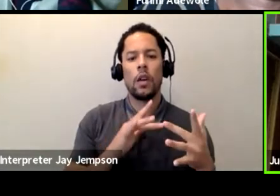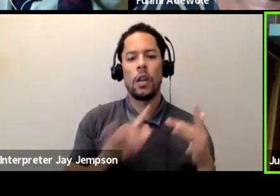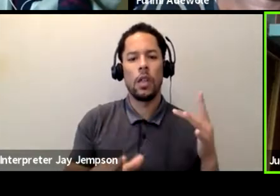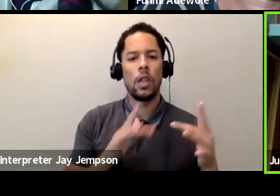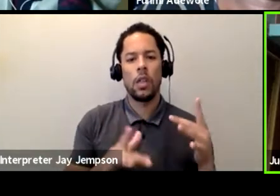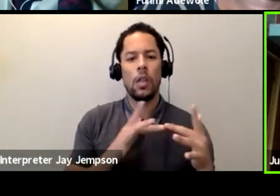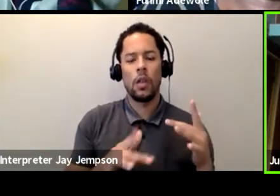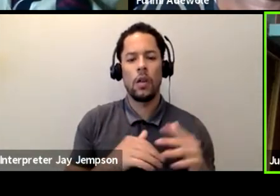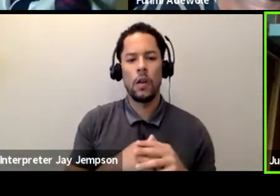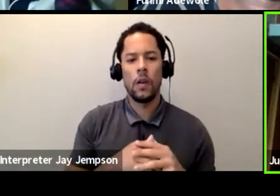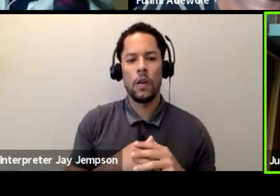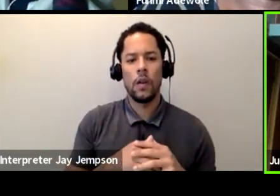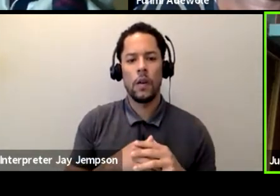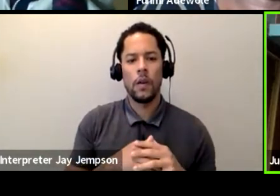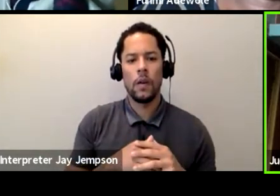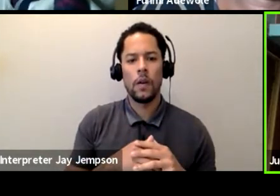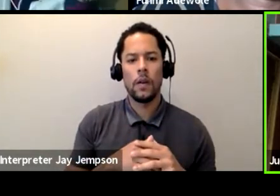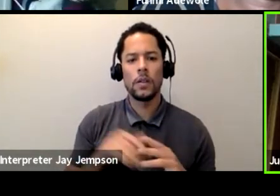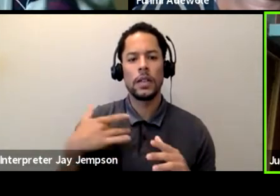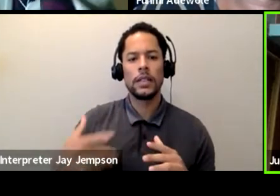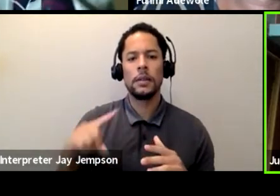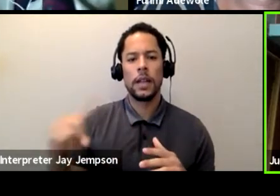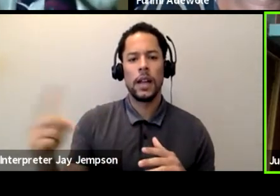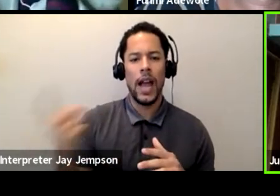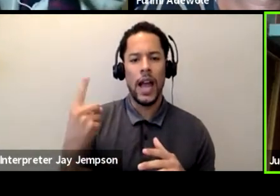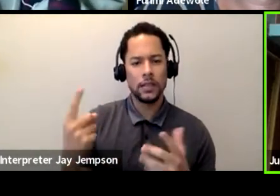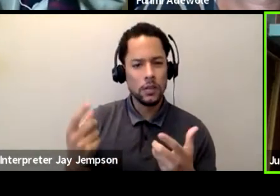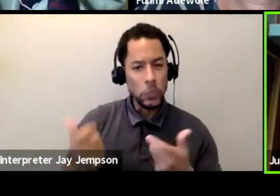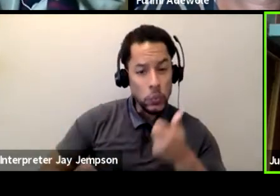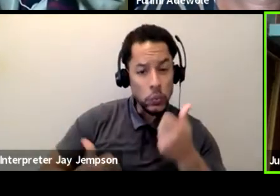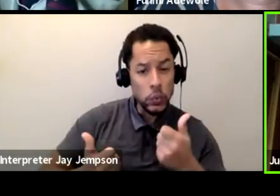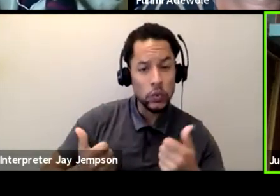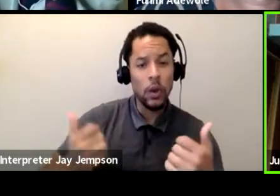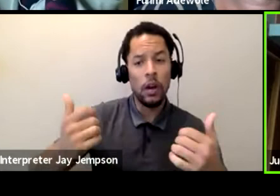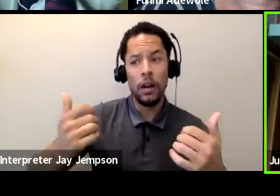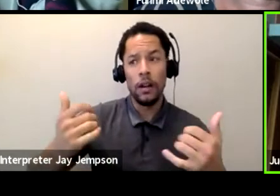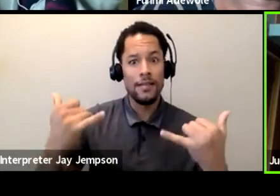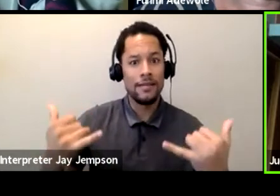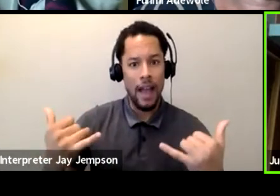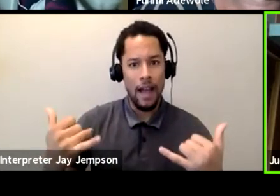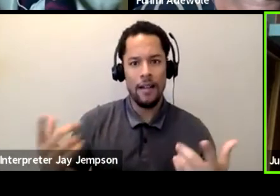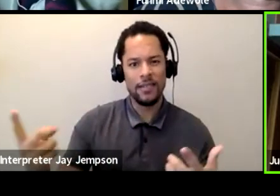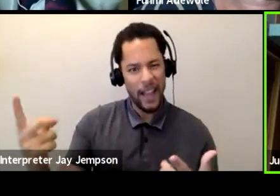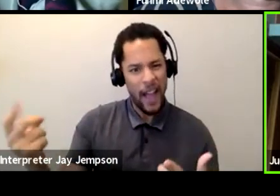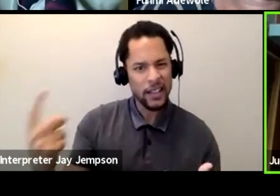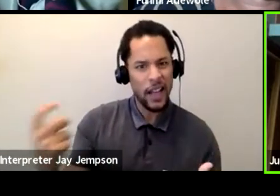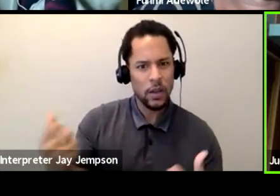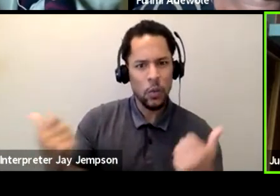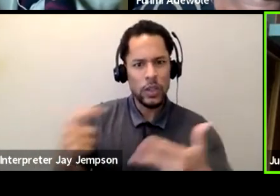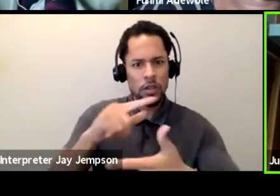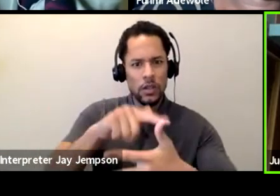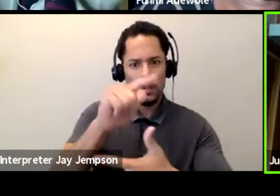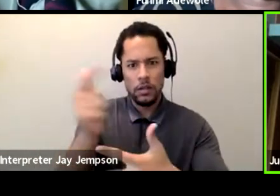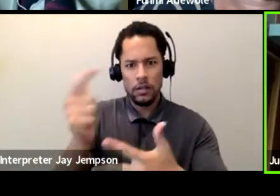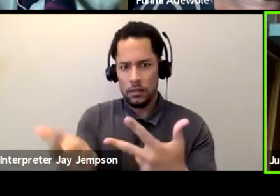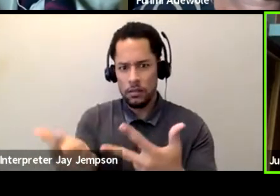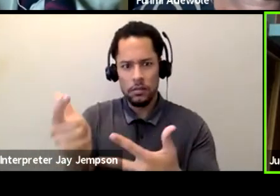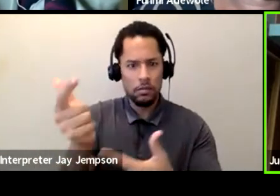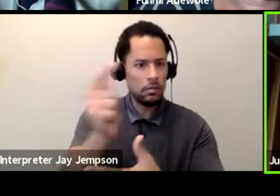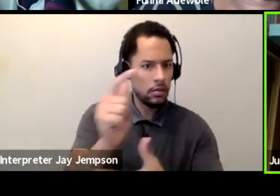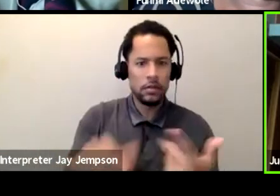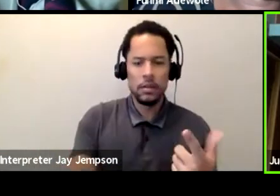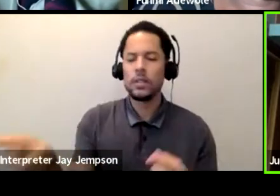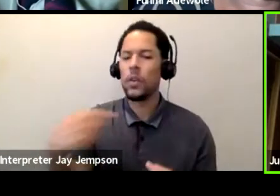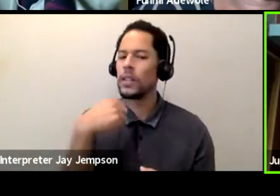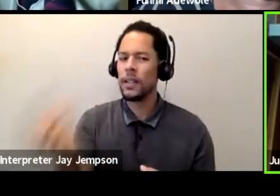talk to you now. Which one is, you know what I mean? Because I'm trying to tell them that, and it's interesting the way I'm trying to tell them that we all have to